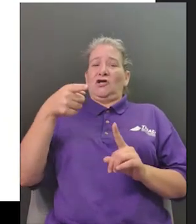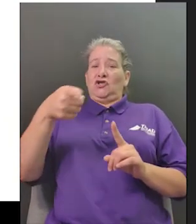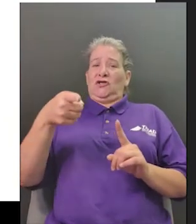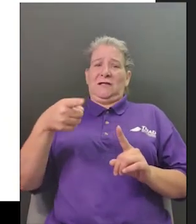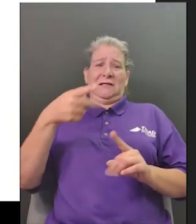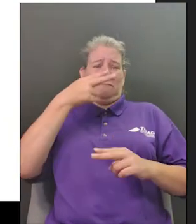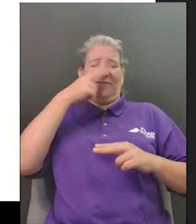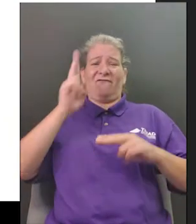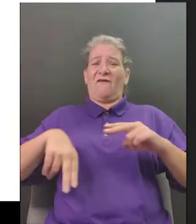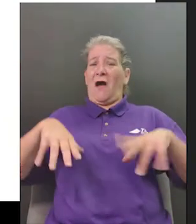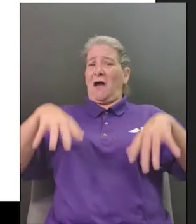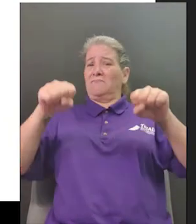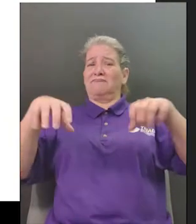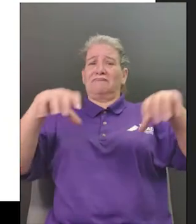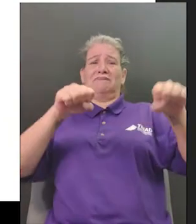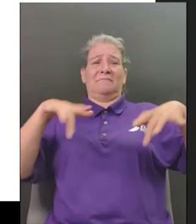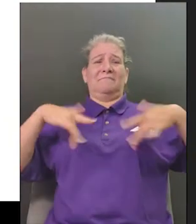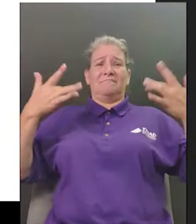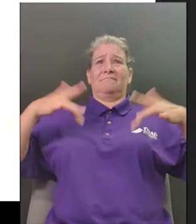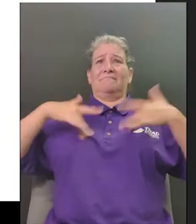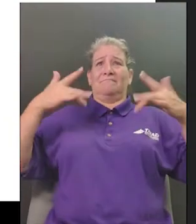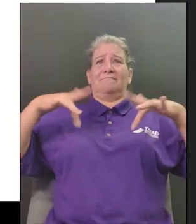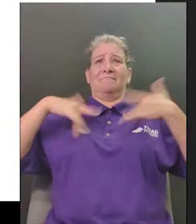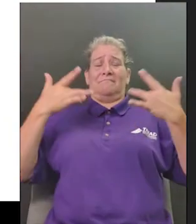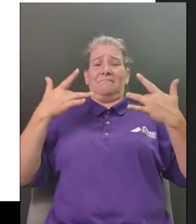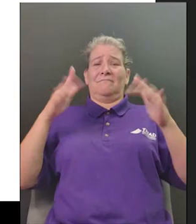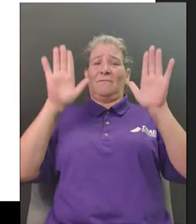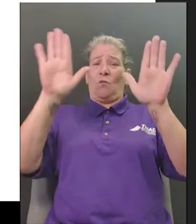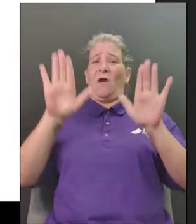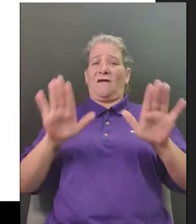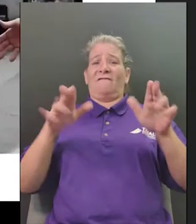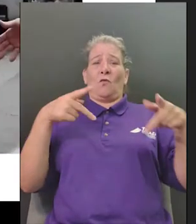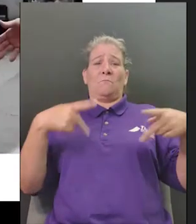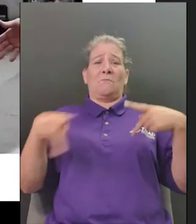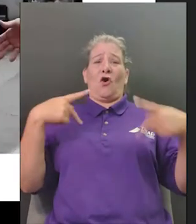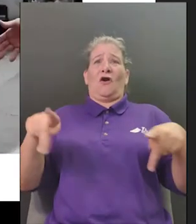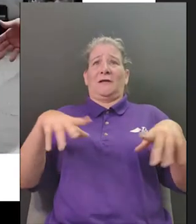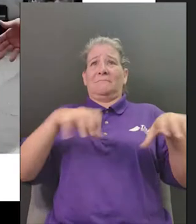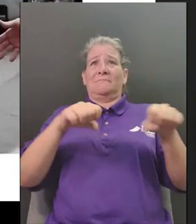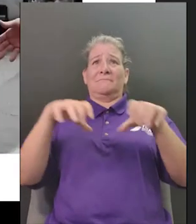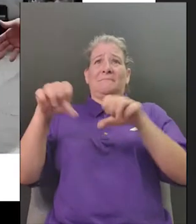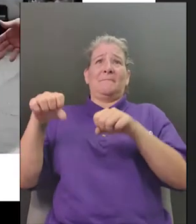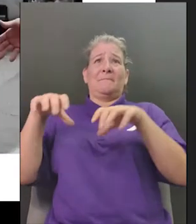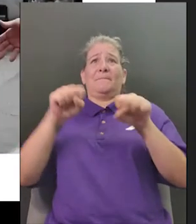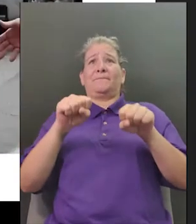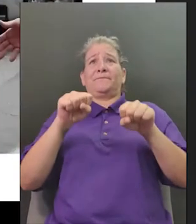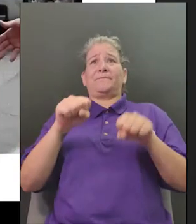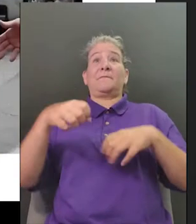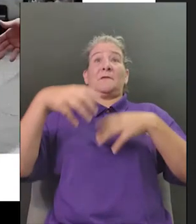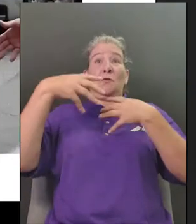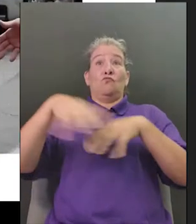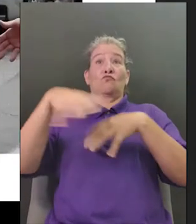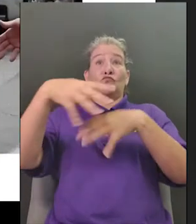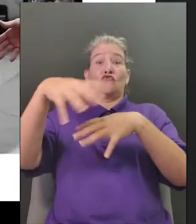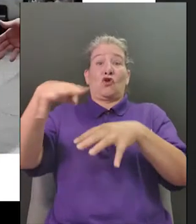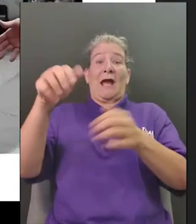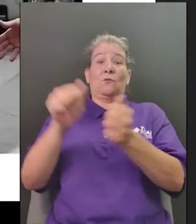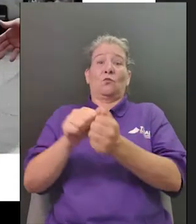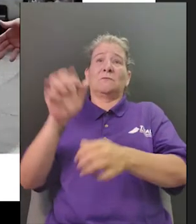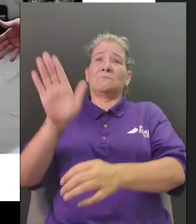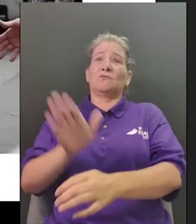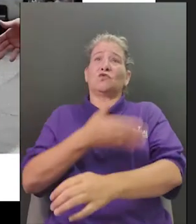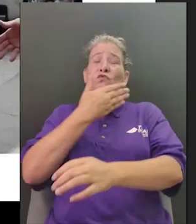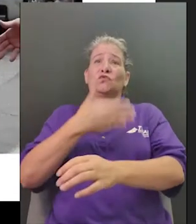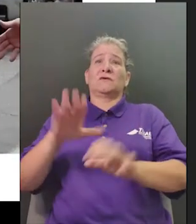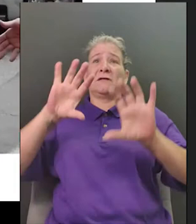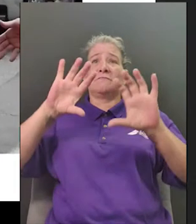um lots of activity here and the carters participating and the fourth of july